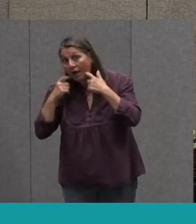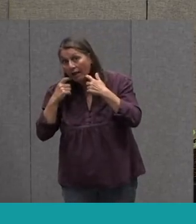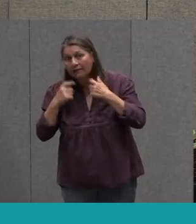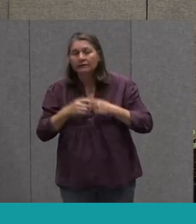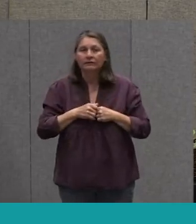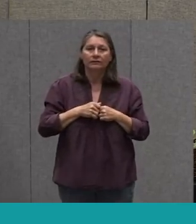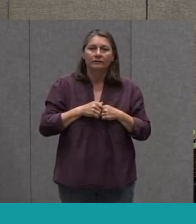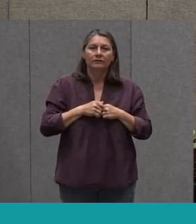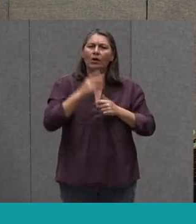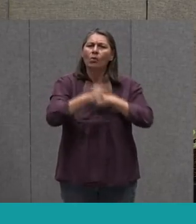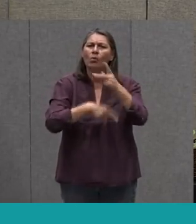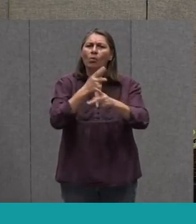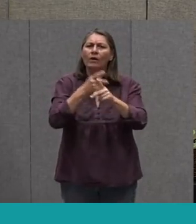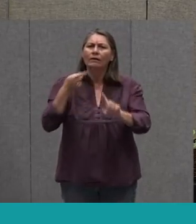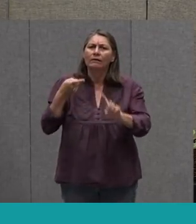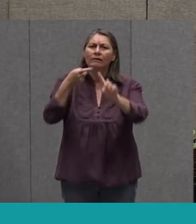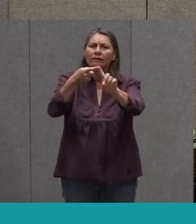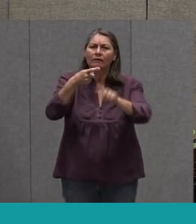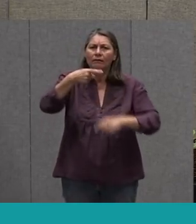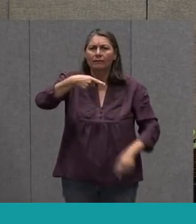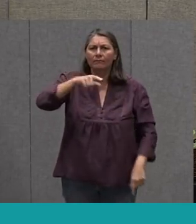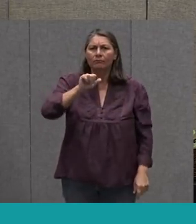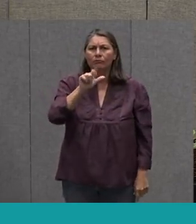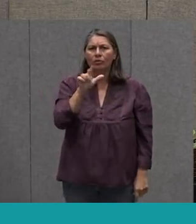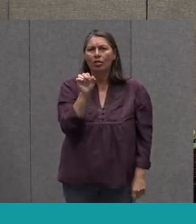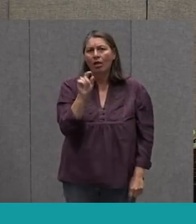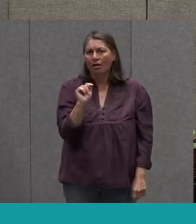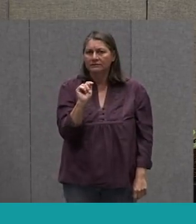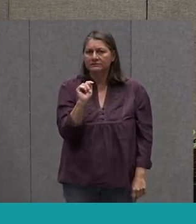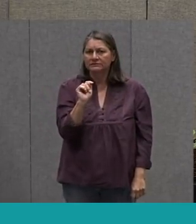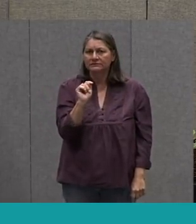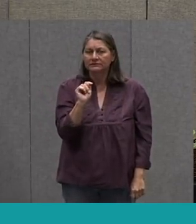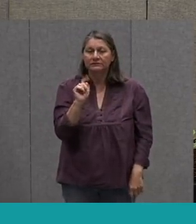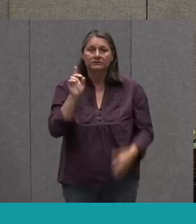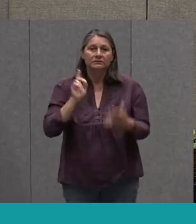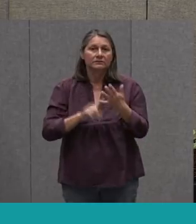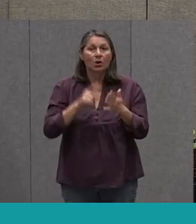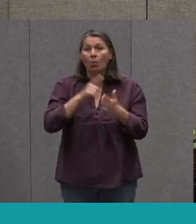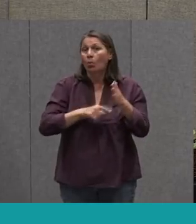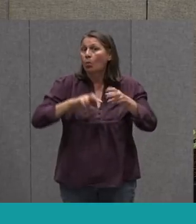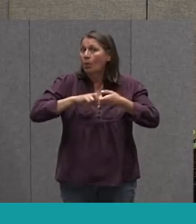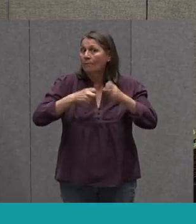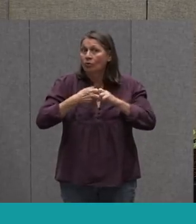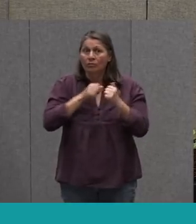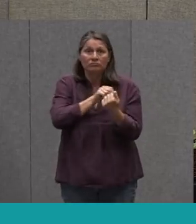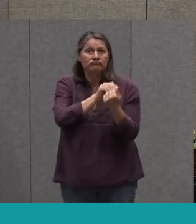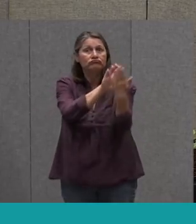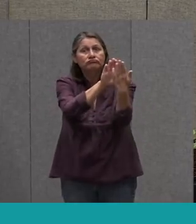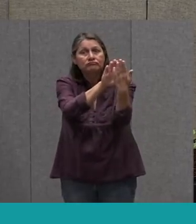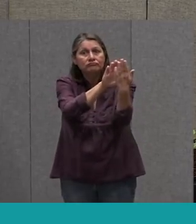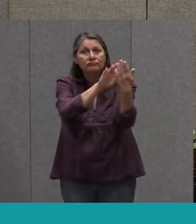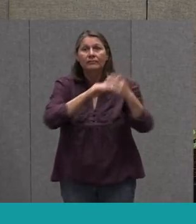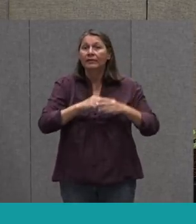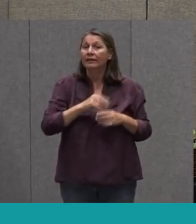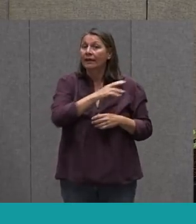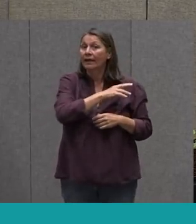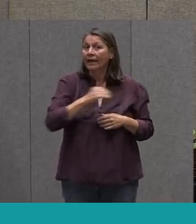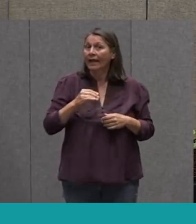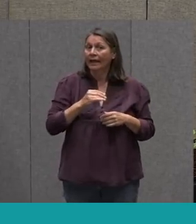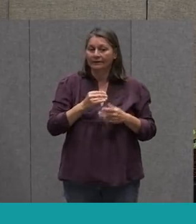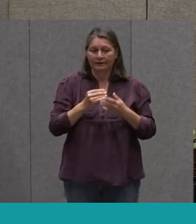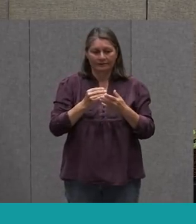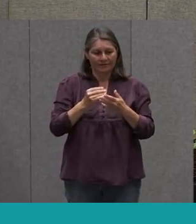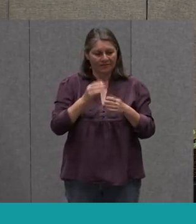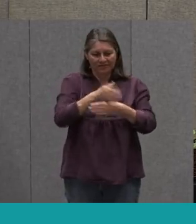Have What Is The Main Gist Of The Story What Problem Or Problems Might You Face And The Solution And The Ending